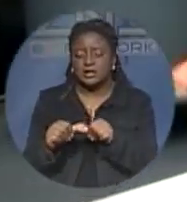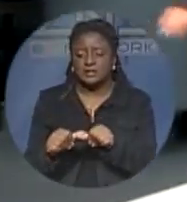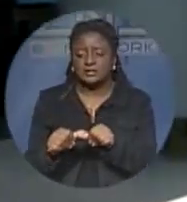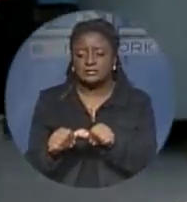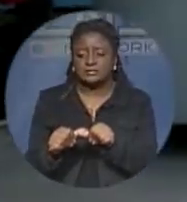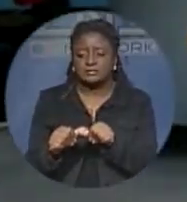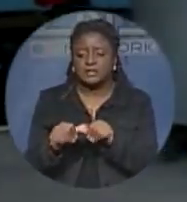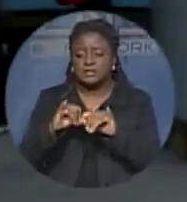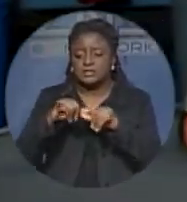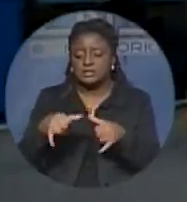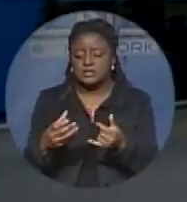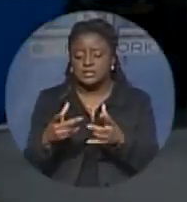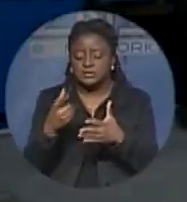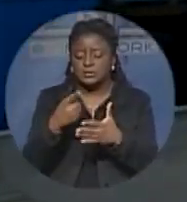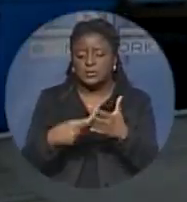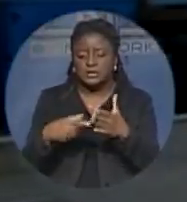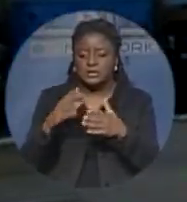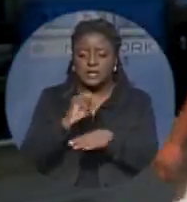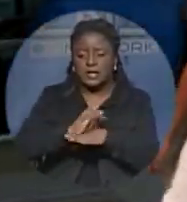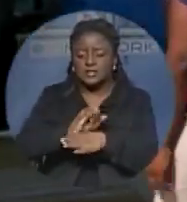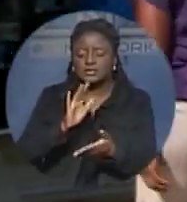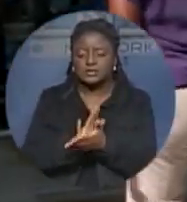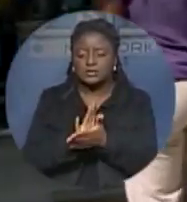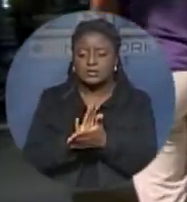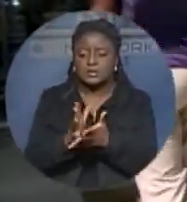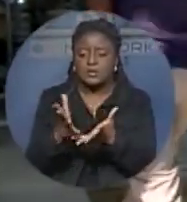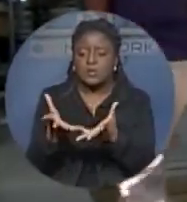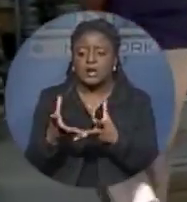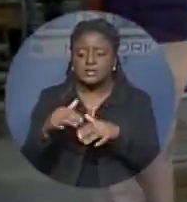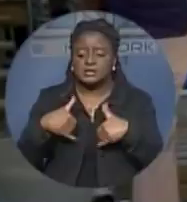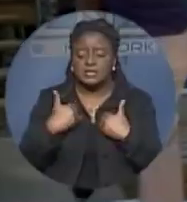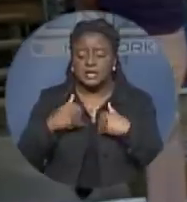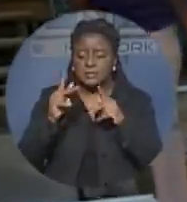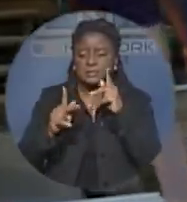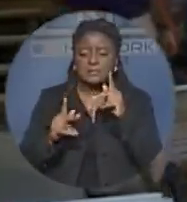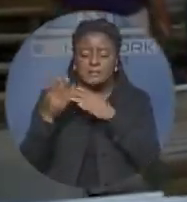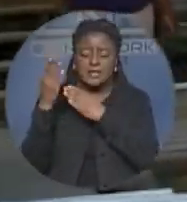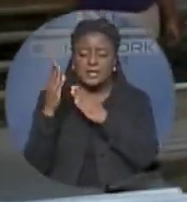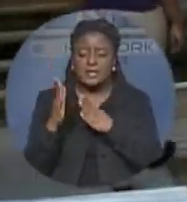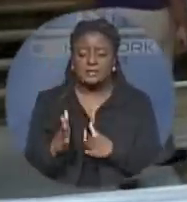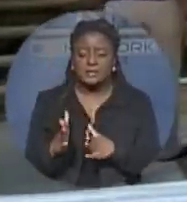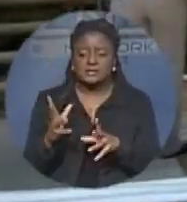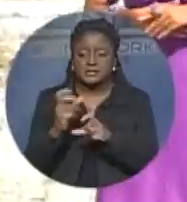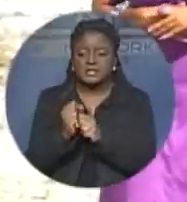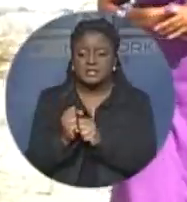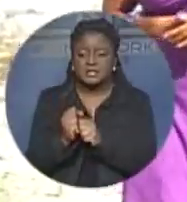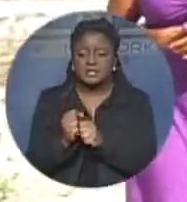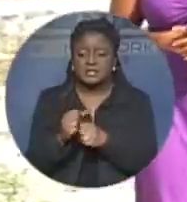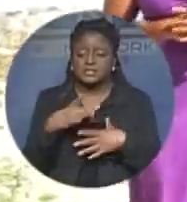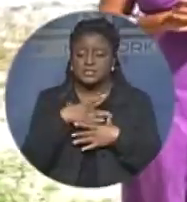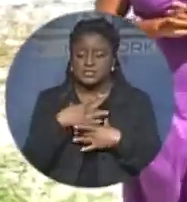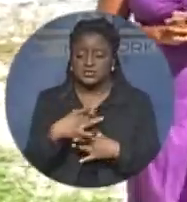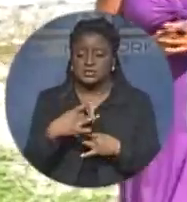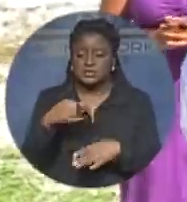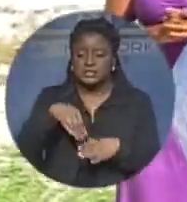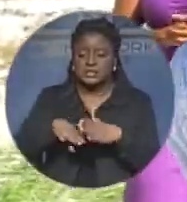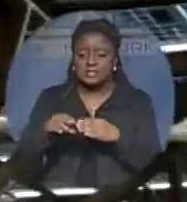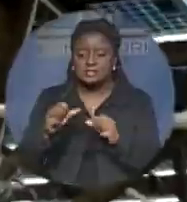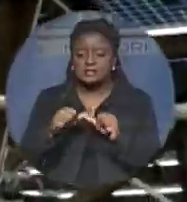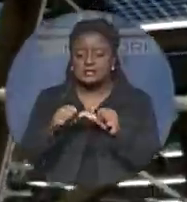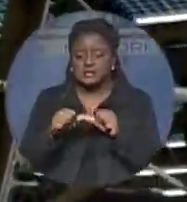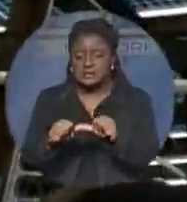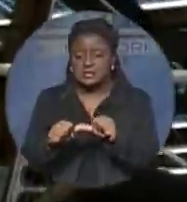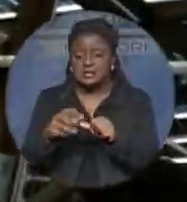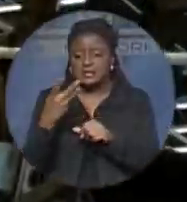Institute wants. Young Bahamians taking a keen interest in various forms of sustaining the environment. Eleutheran native Kaelin Griffin